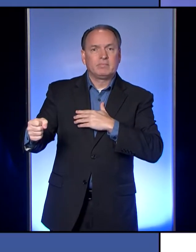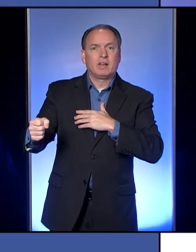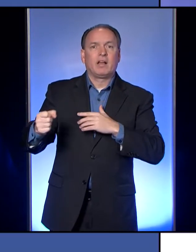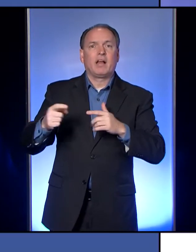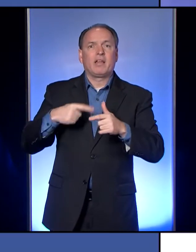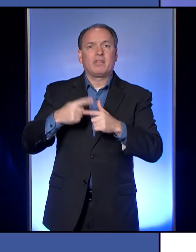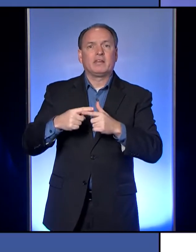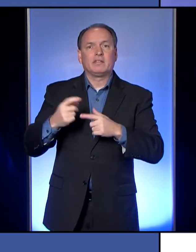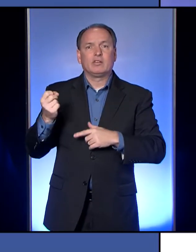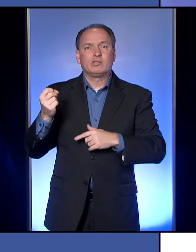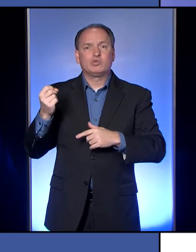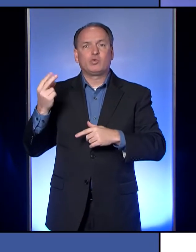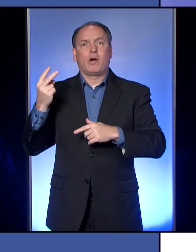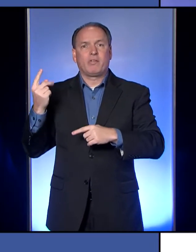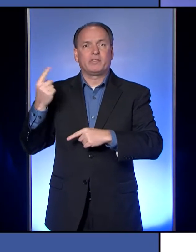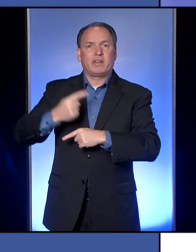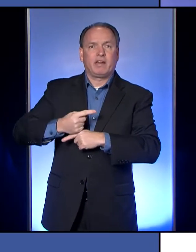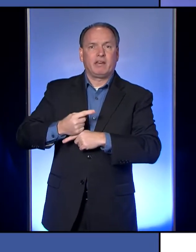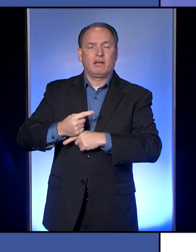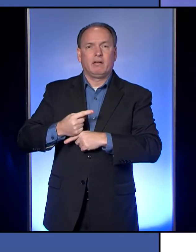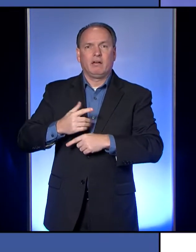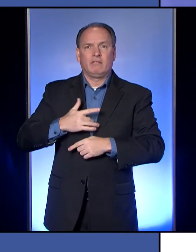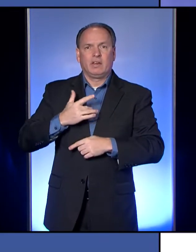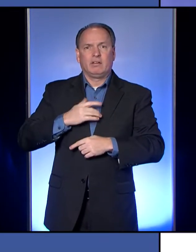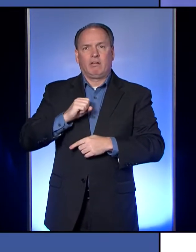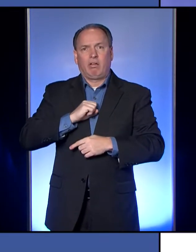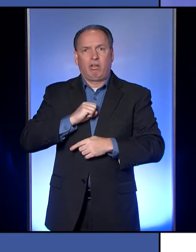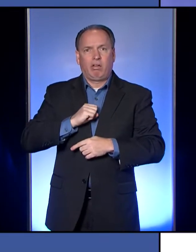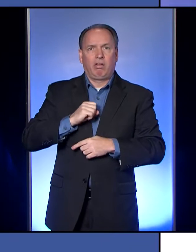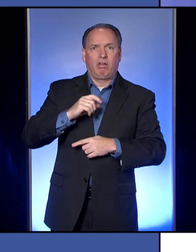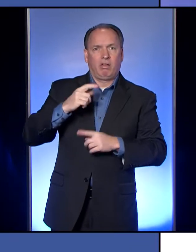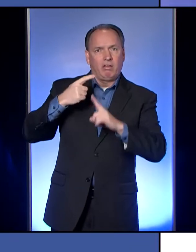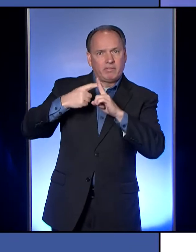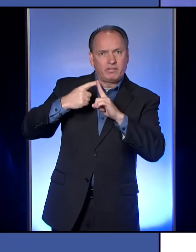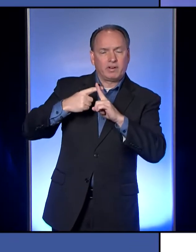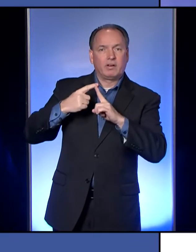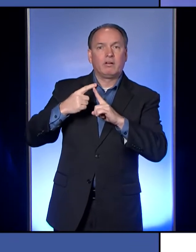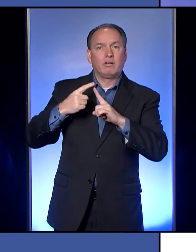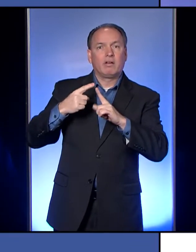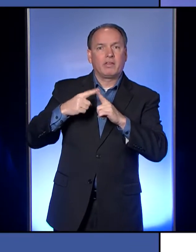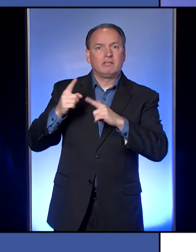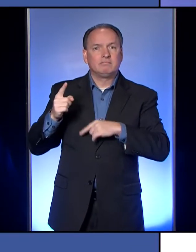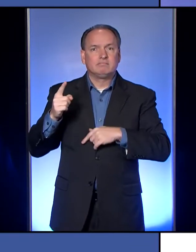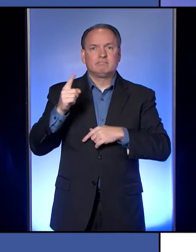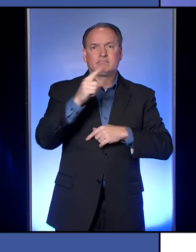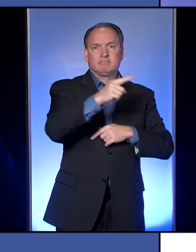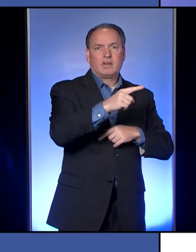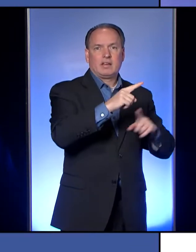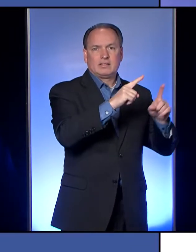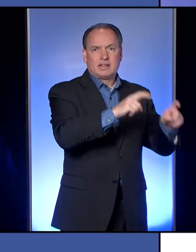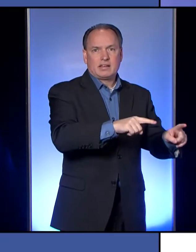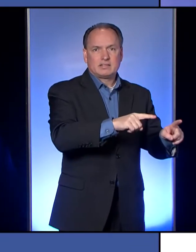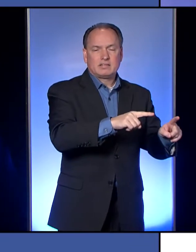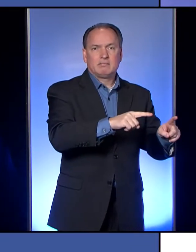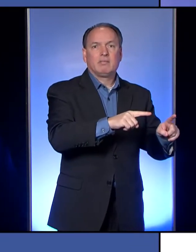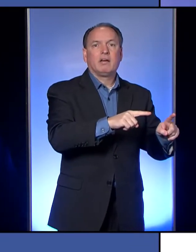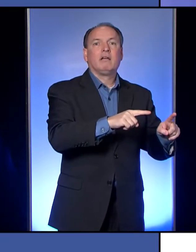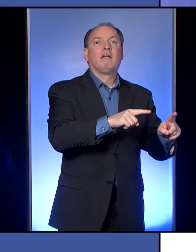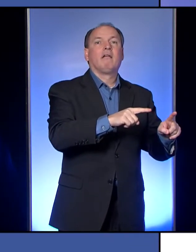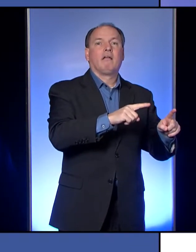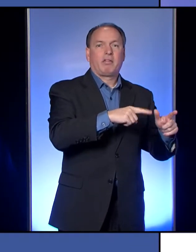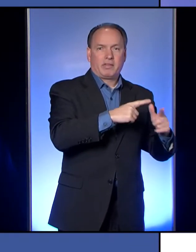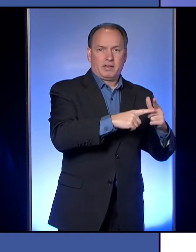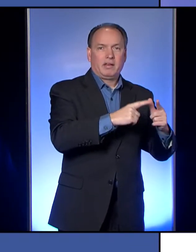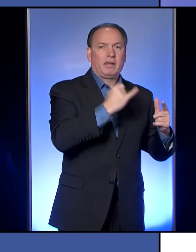Most likely they would go get tested because now there's more testing available. If they're positive, then they would be also